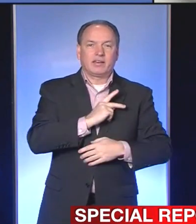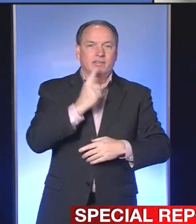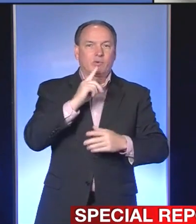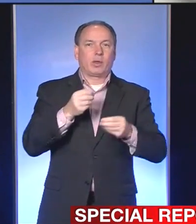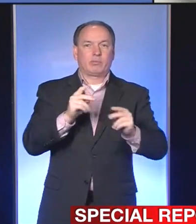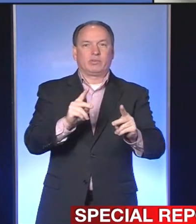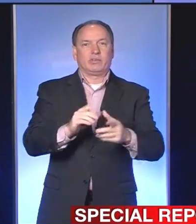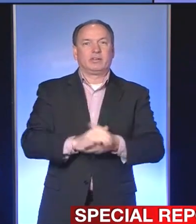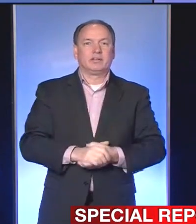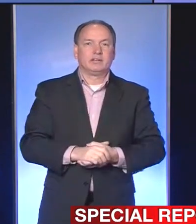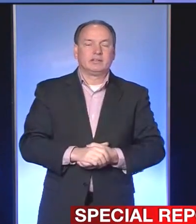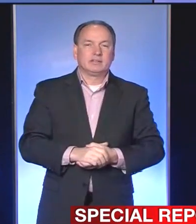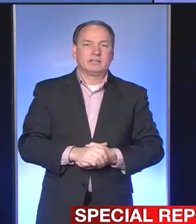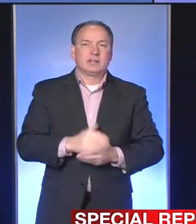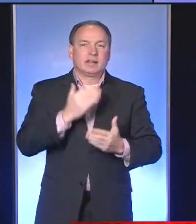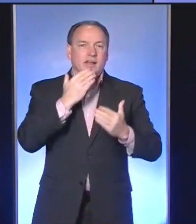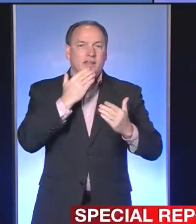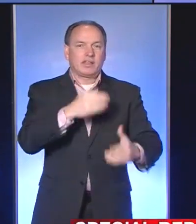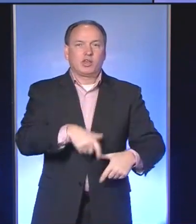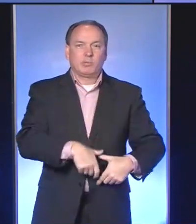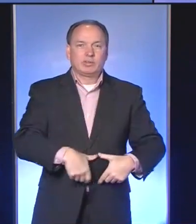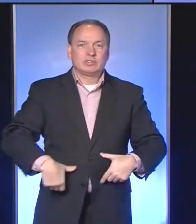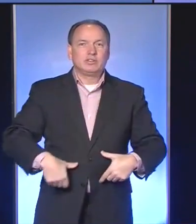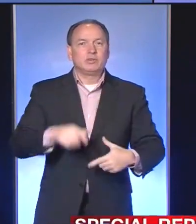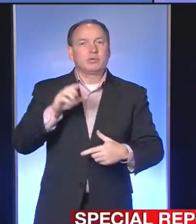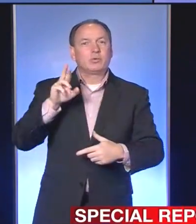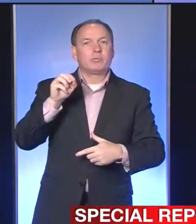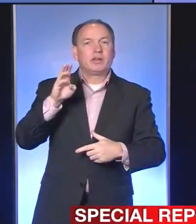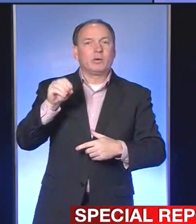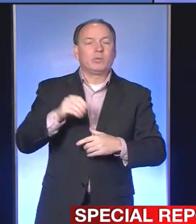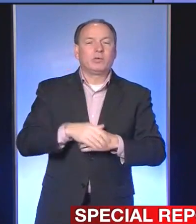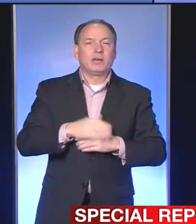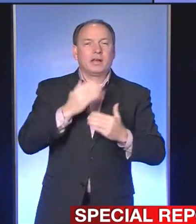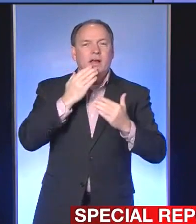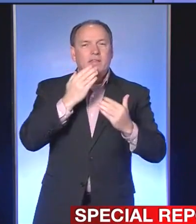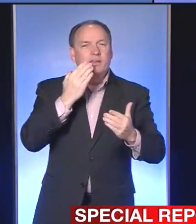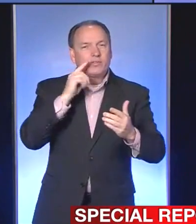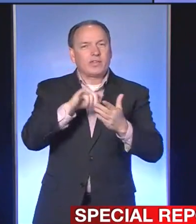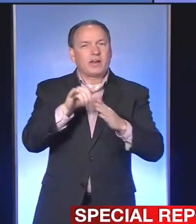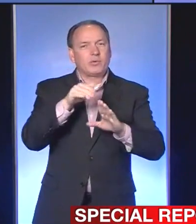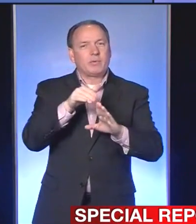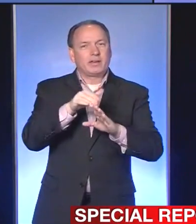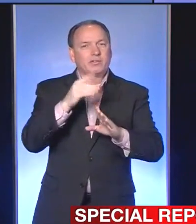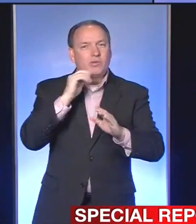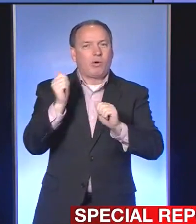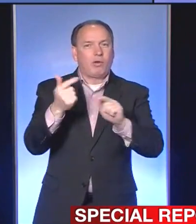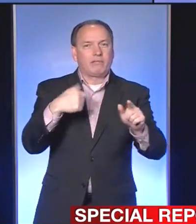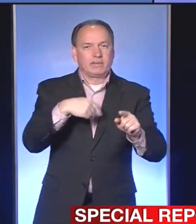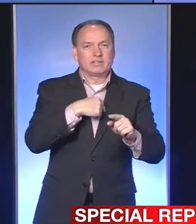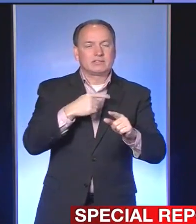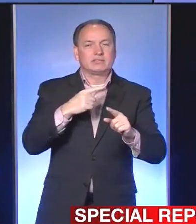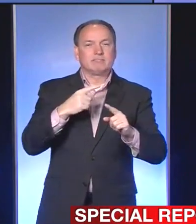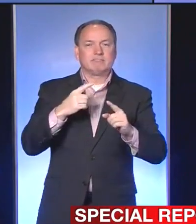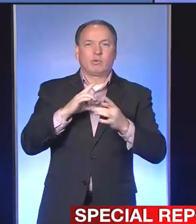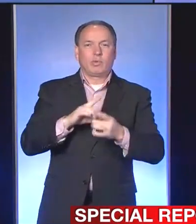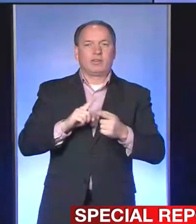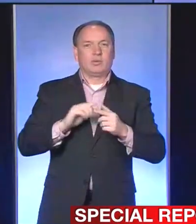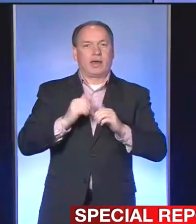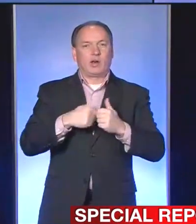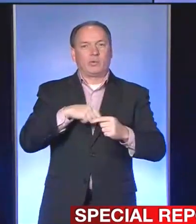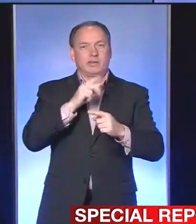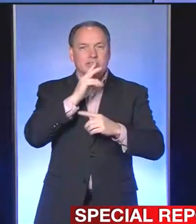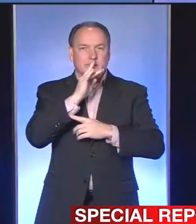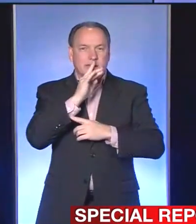opportunity. Thank you, Monsignor Rubino. And thank you for that reminder for all of us when it comes to how we speak.